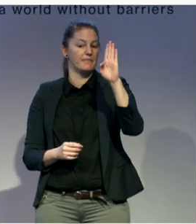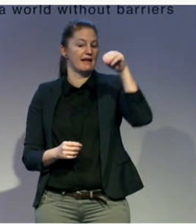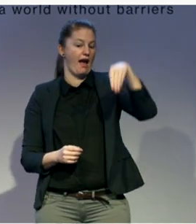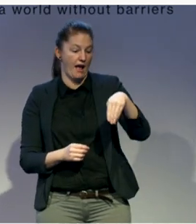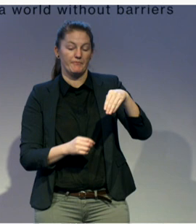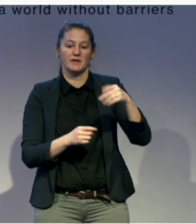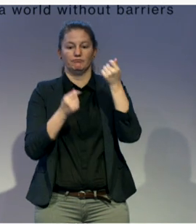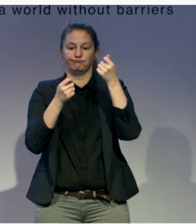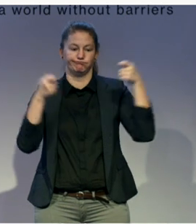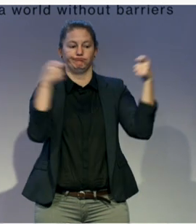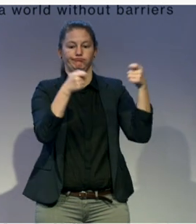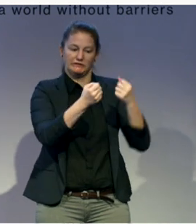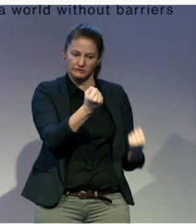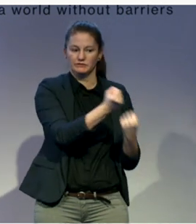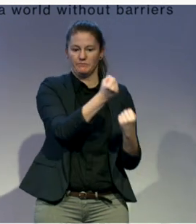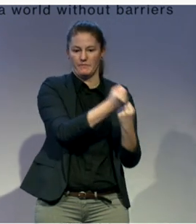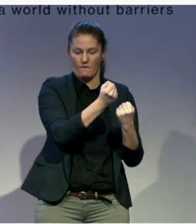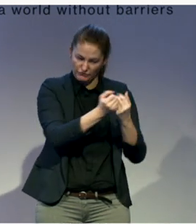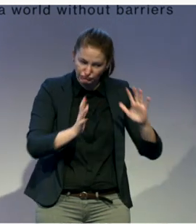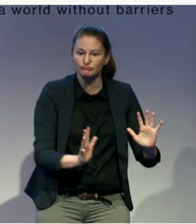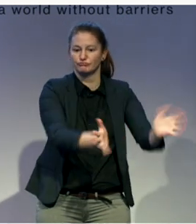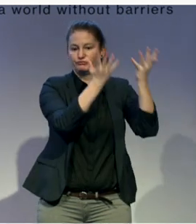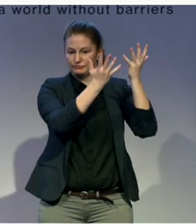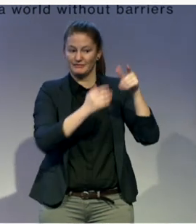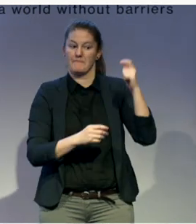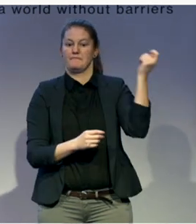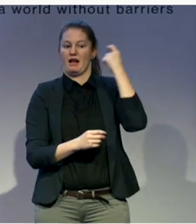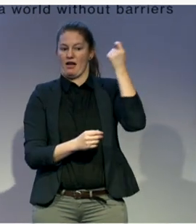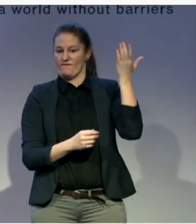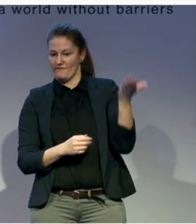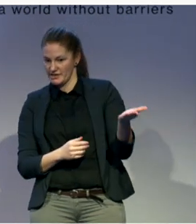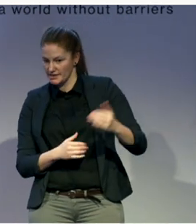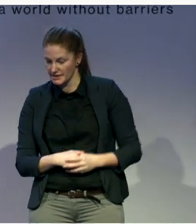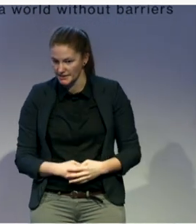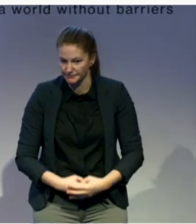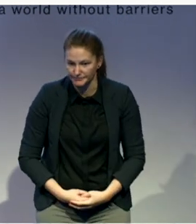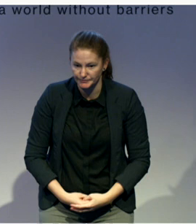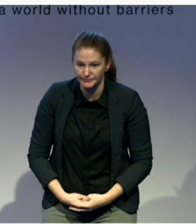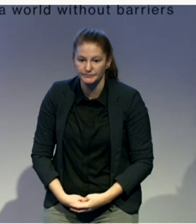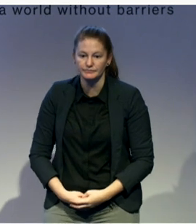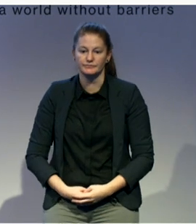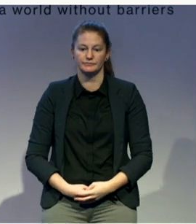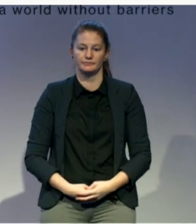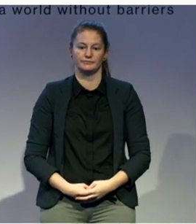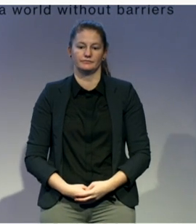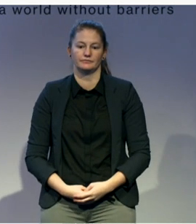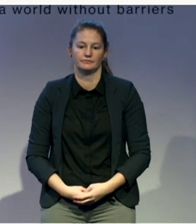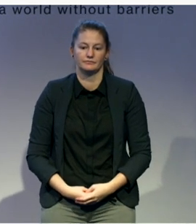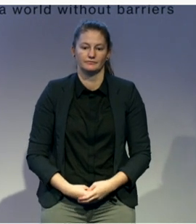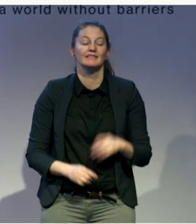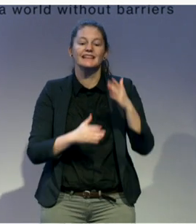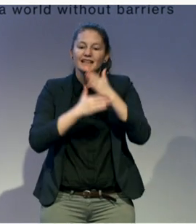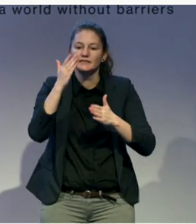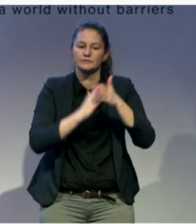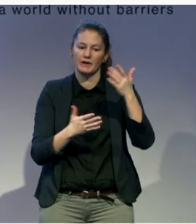inclusion for people with disabilities in Malawi. Disabled Empowerment and Communication Center is currently partnering with several organizations